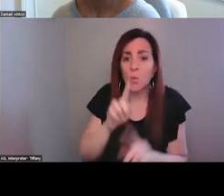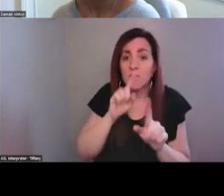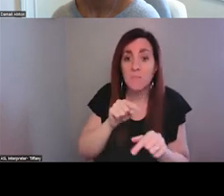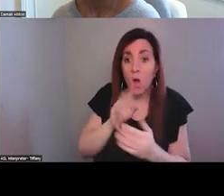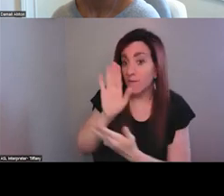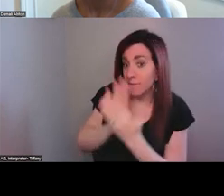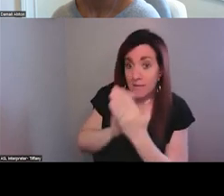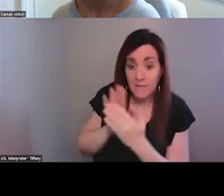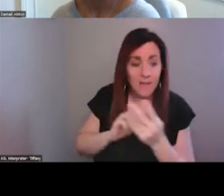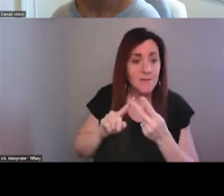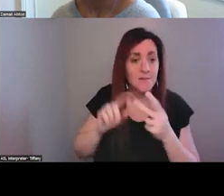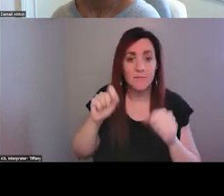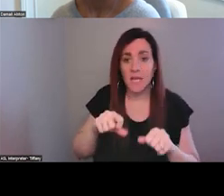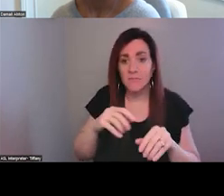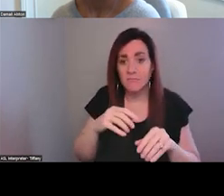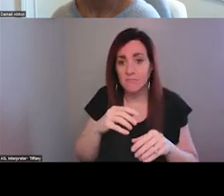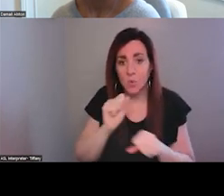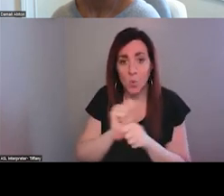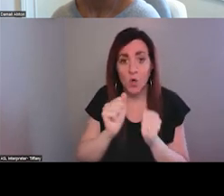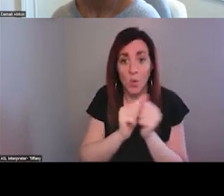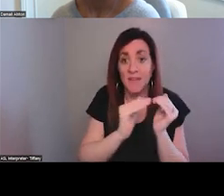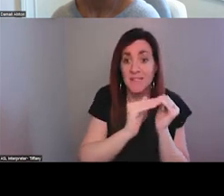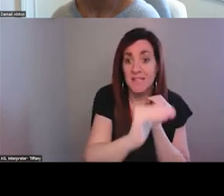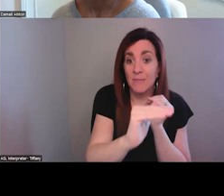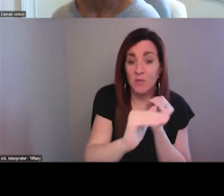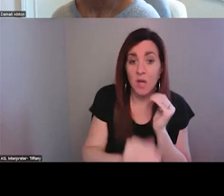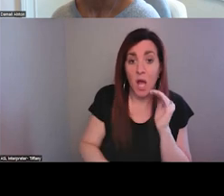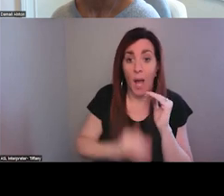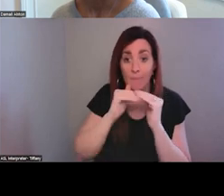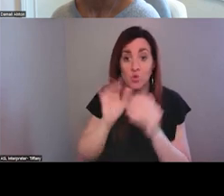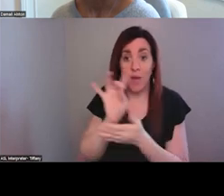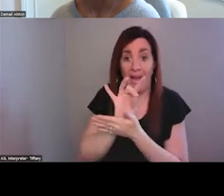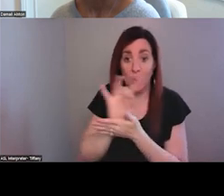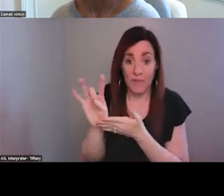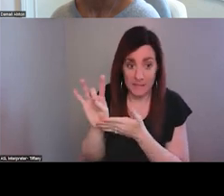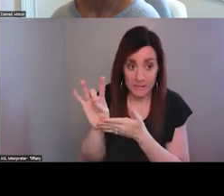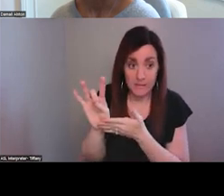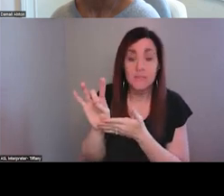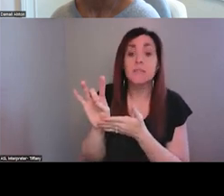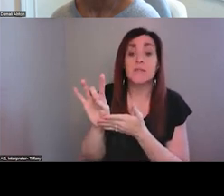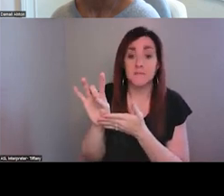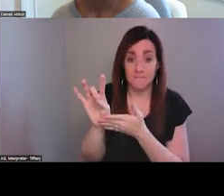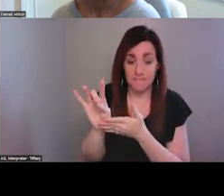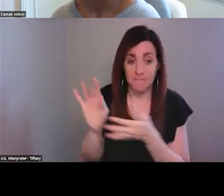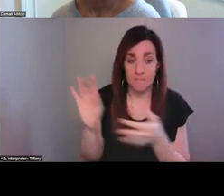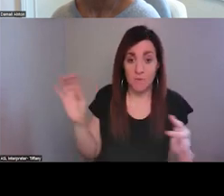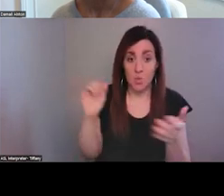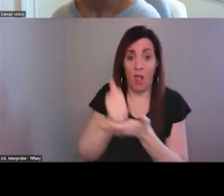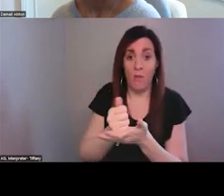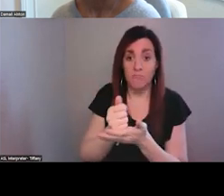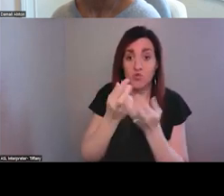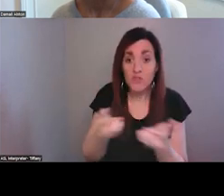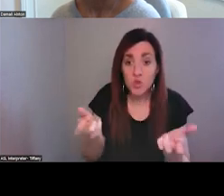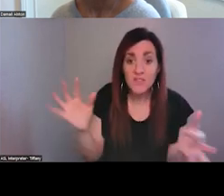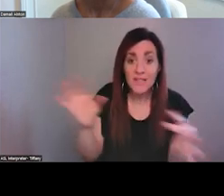to face. They can work with stabilization up to eight weeks and to connect to services. The